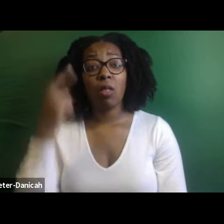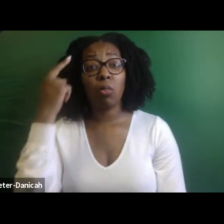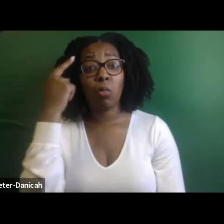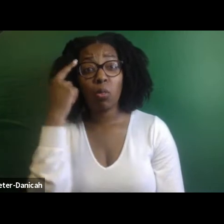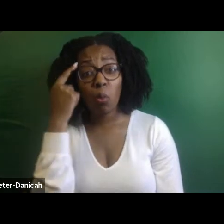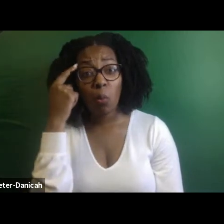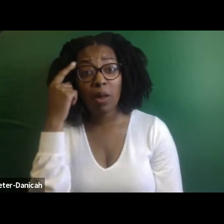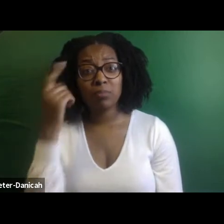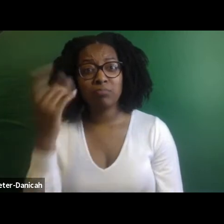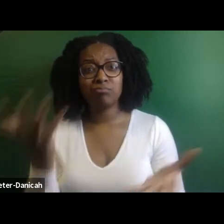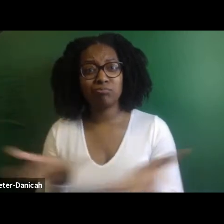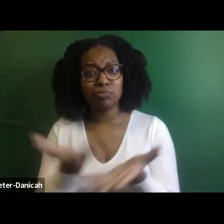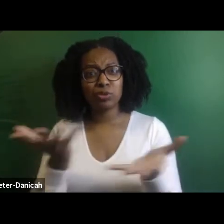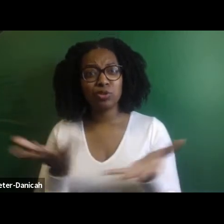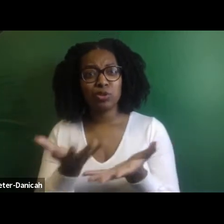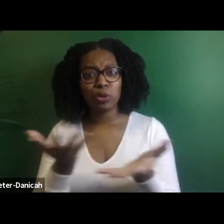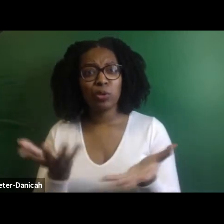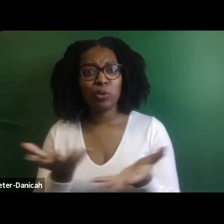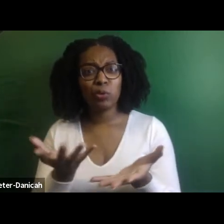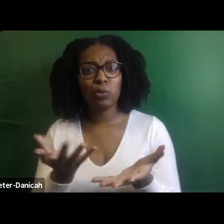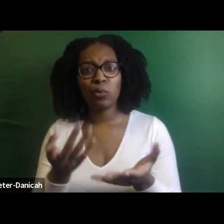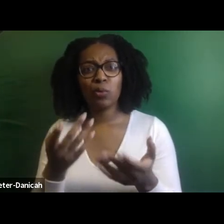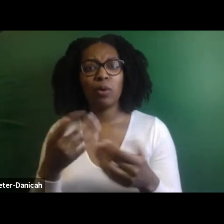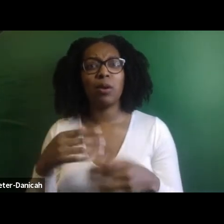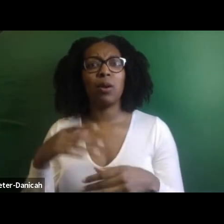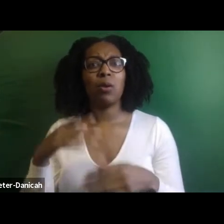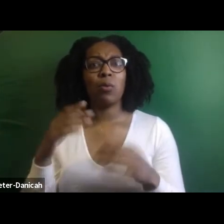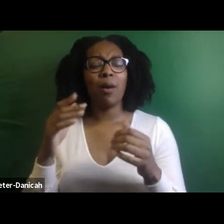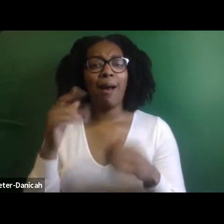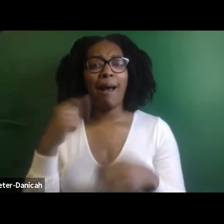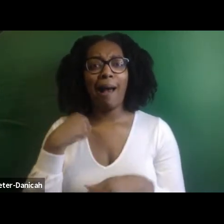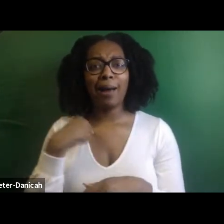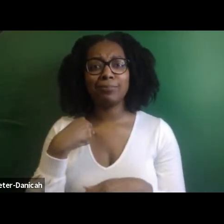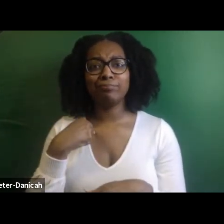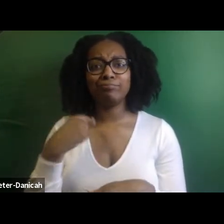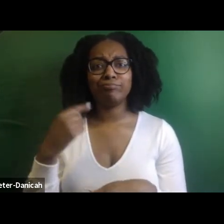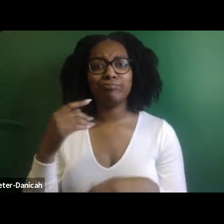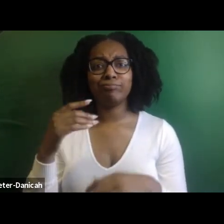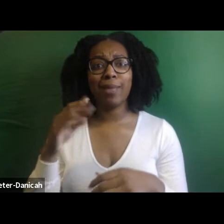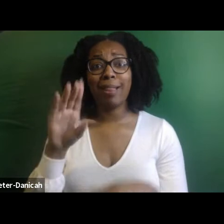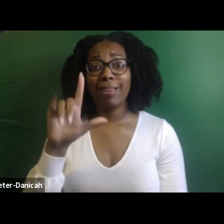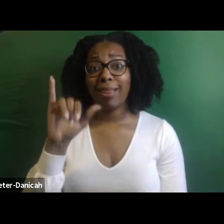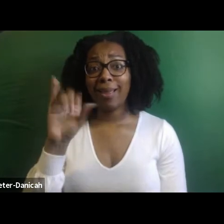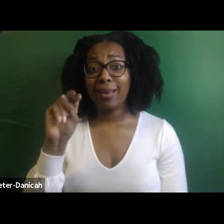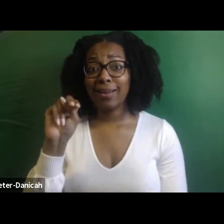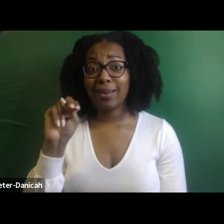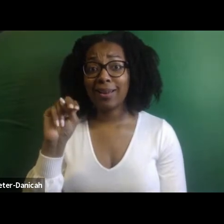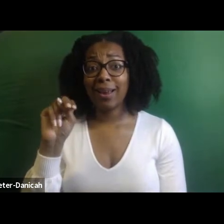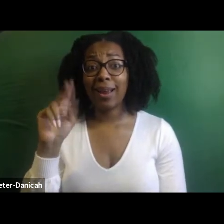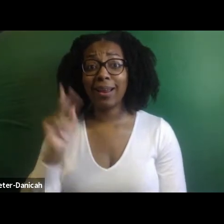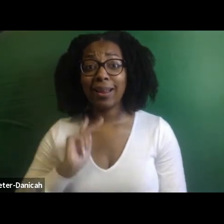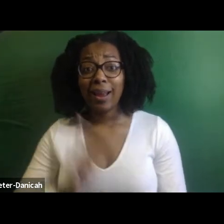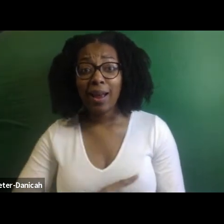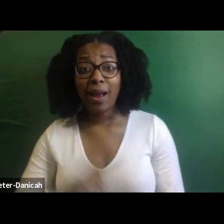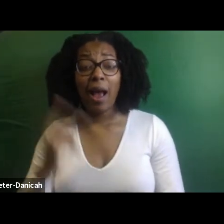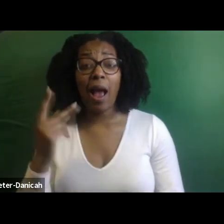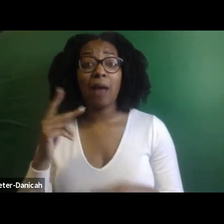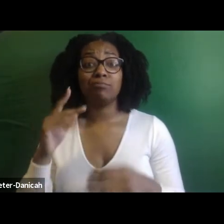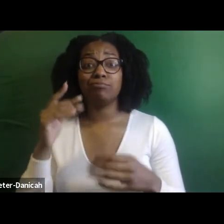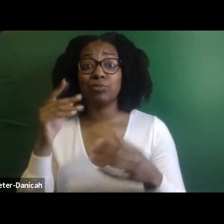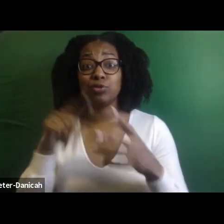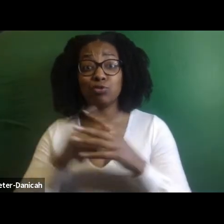I mean, it was a tour with Josephine and then I booked Lion King. And then I thought, oh, I'll be here for a year with Lion King. That's it. And then I go home.